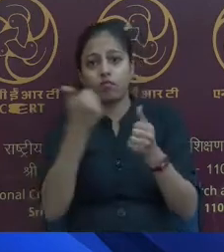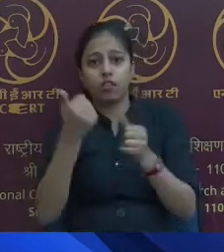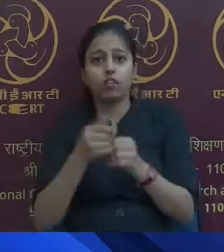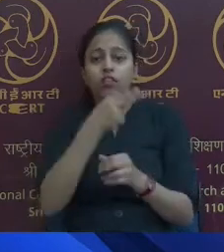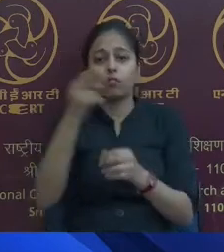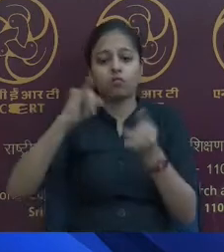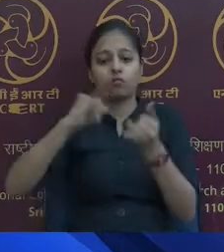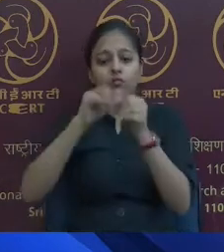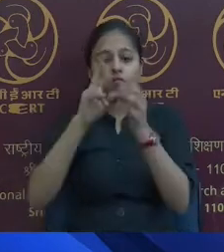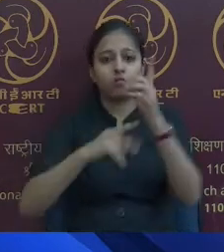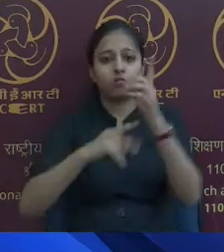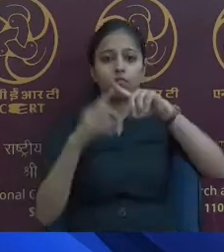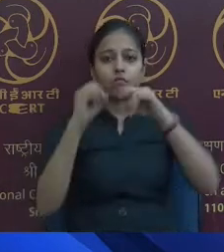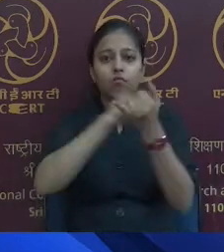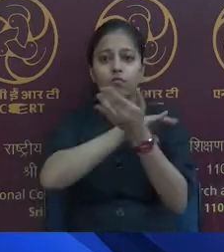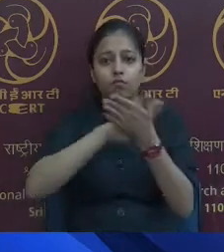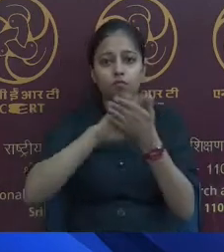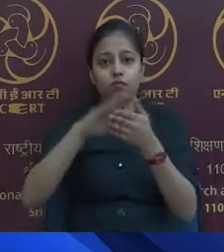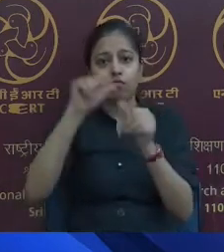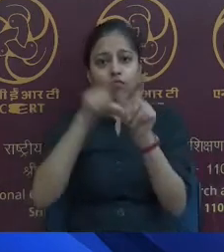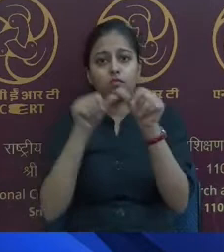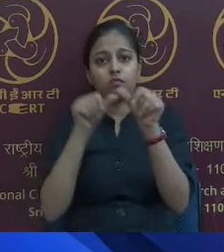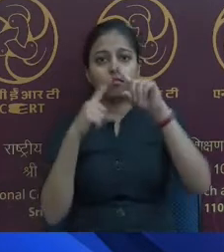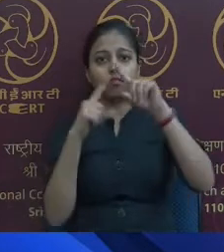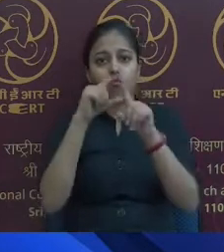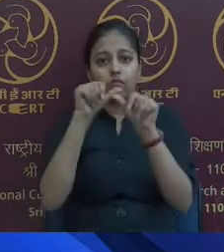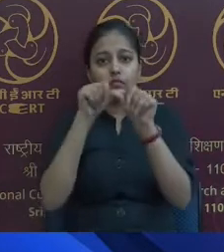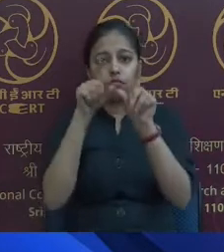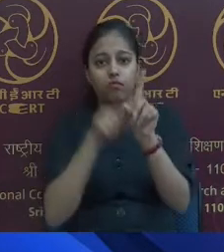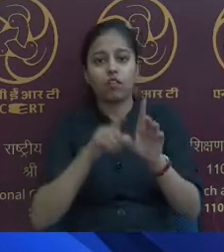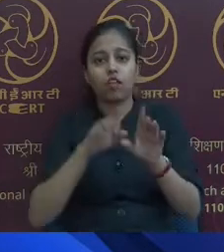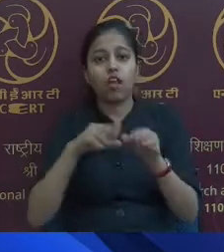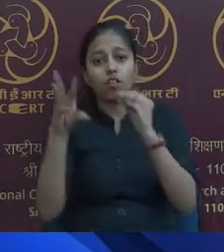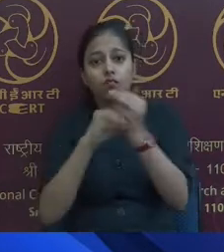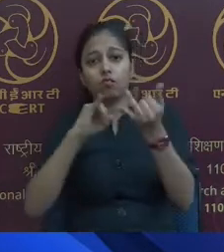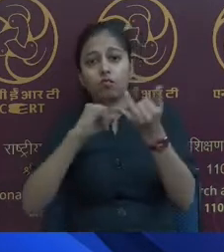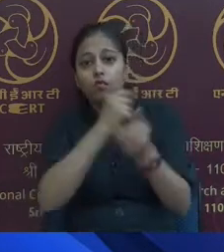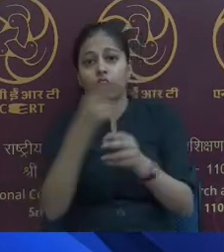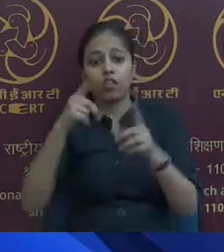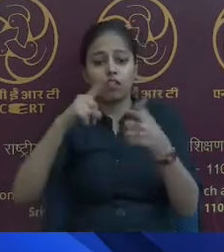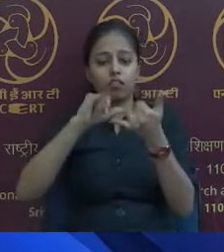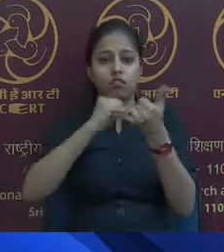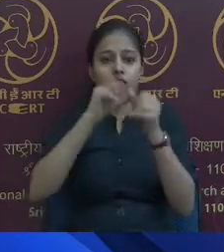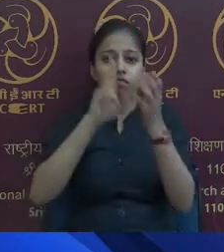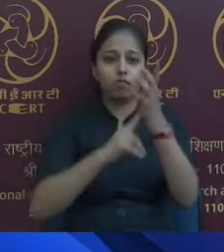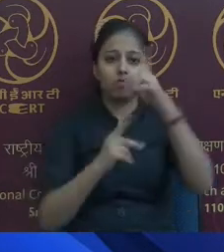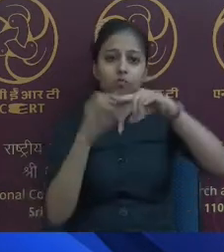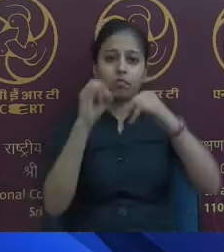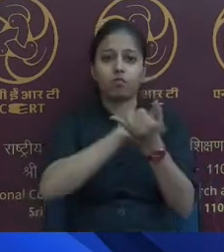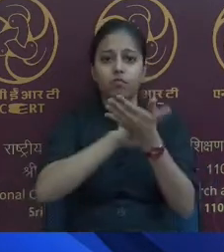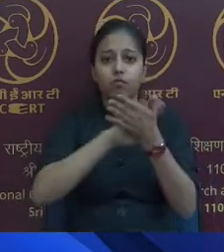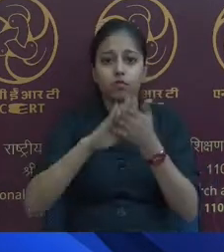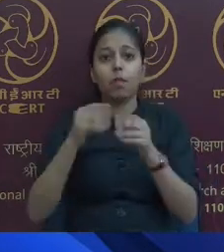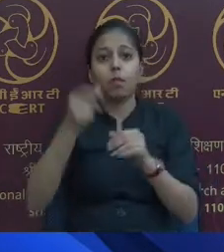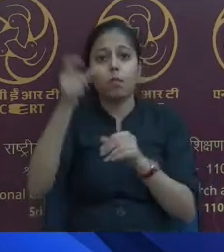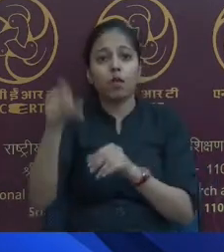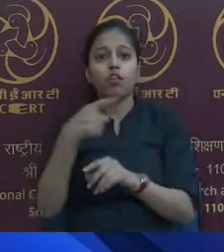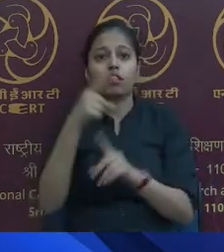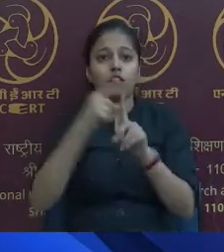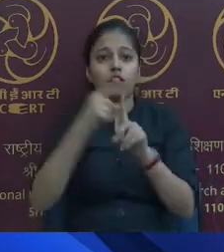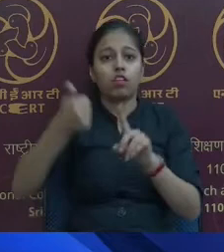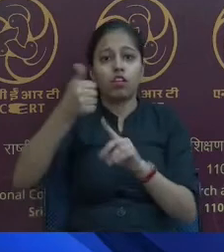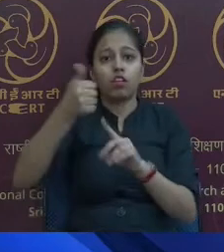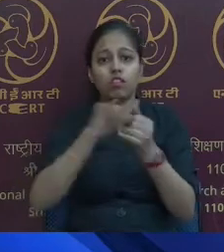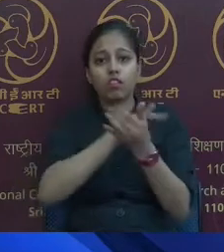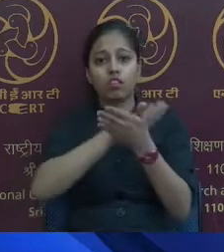Yadami, Additional Secretary, Shri Santosh Sarangi ji, MDA, Neeti Aayog, Dr. Chintan Vaishnav ji, and